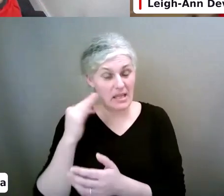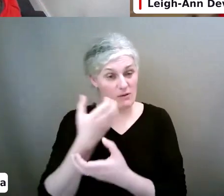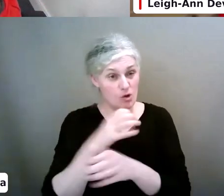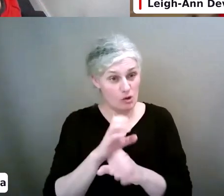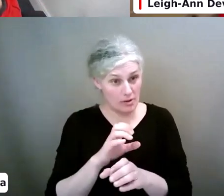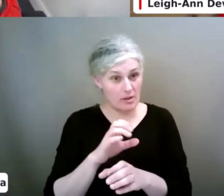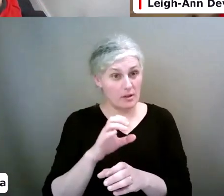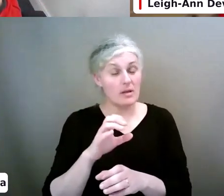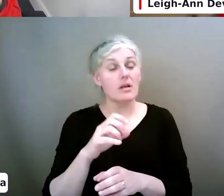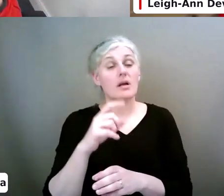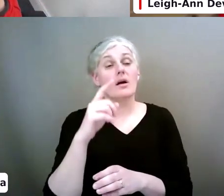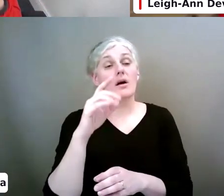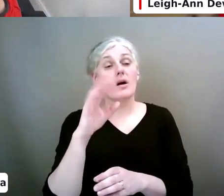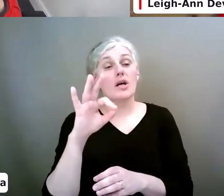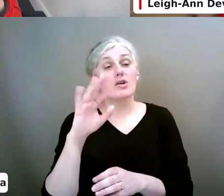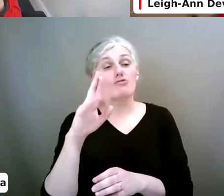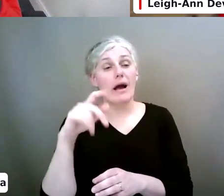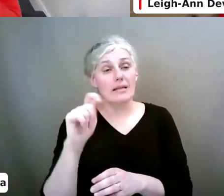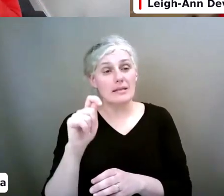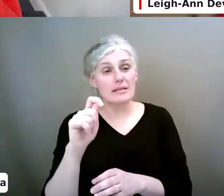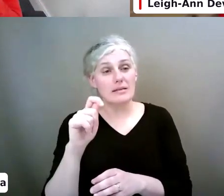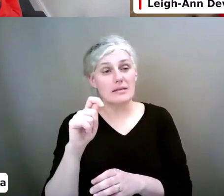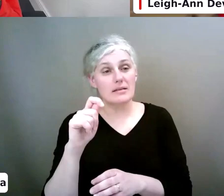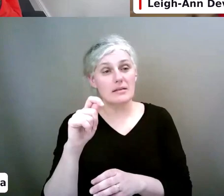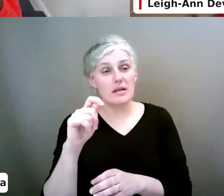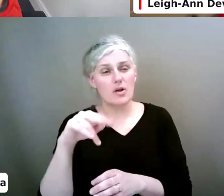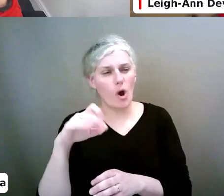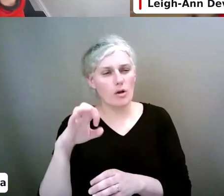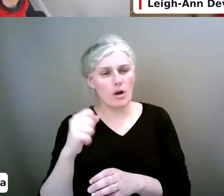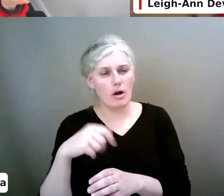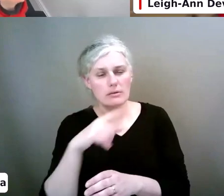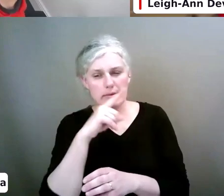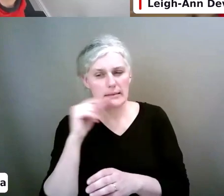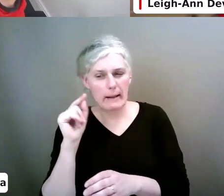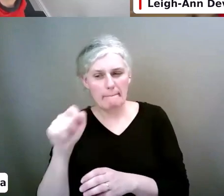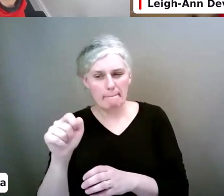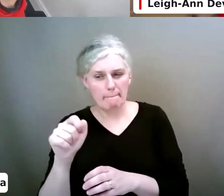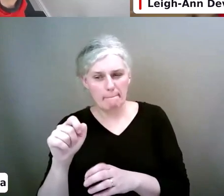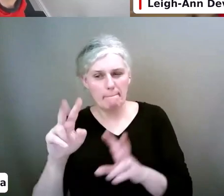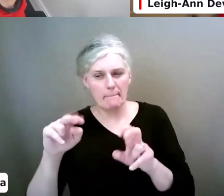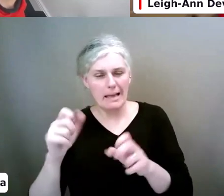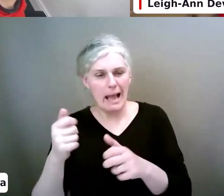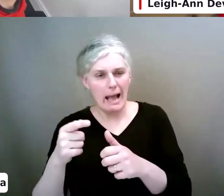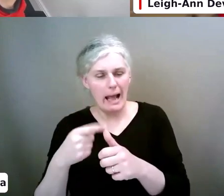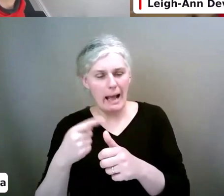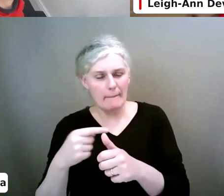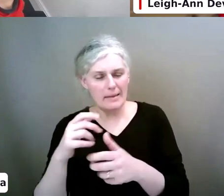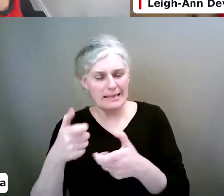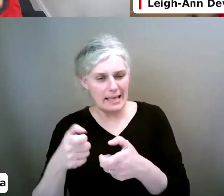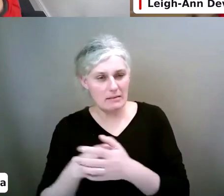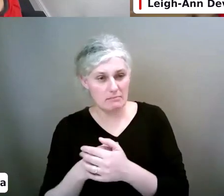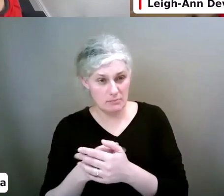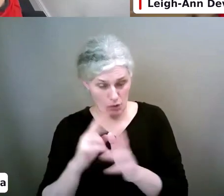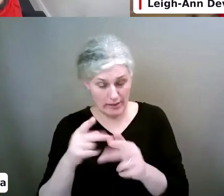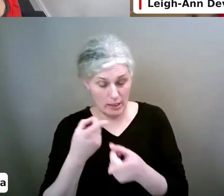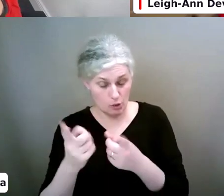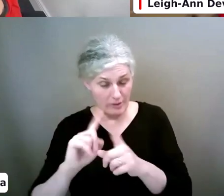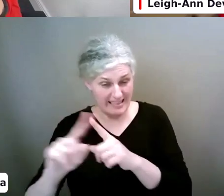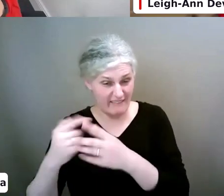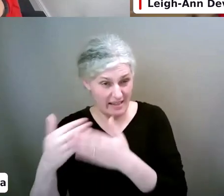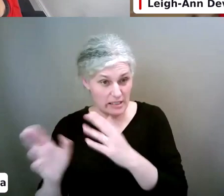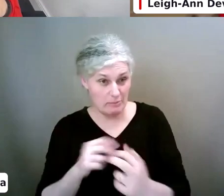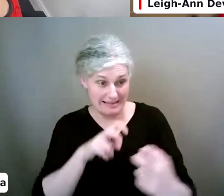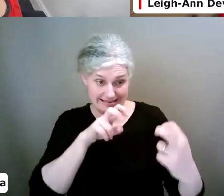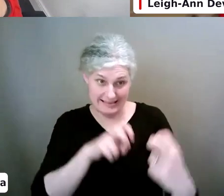on, wants Grand Theft Auto and they're 13. So I would, there's a number of things you could do, right? But the sitting them